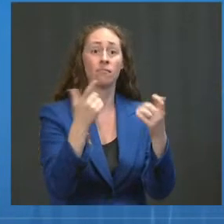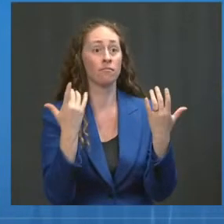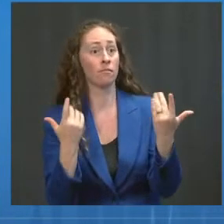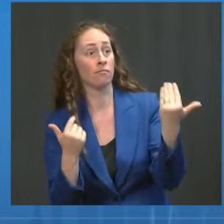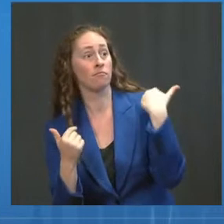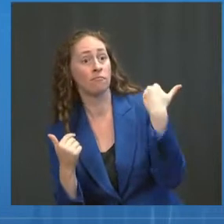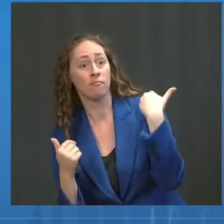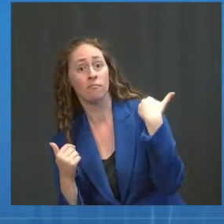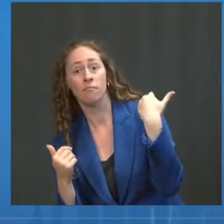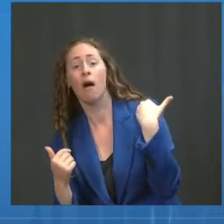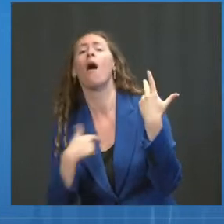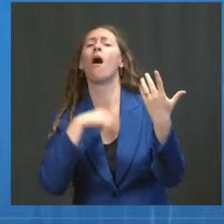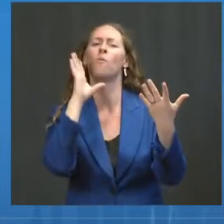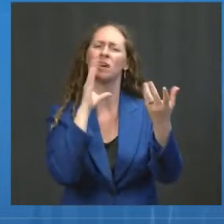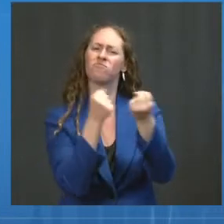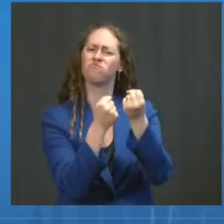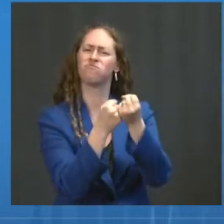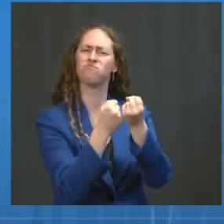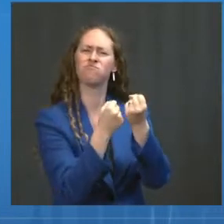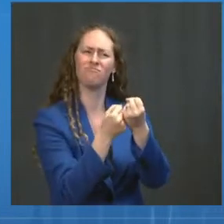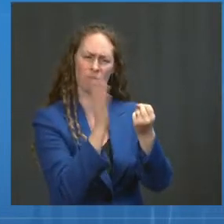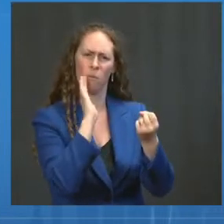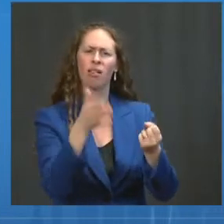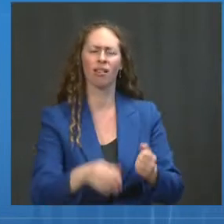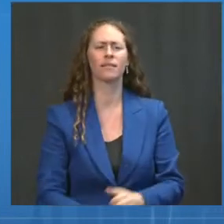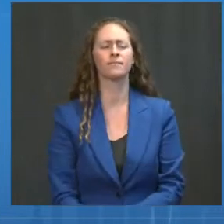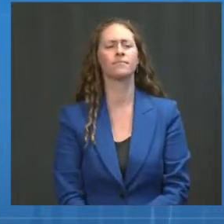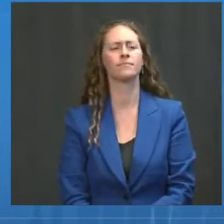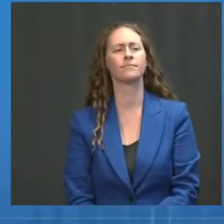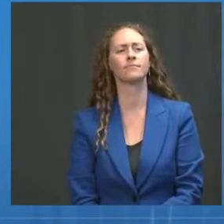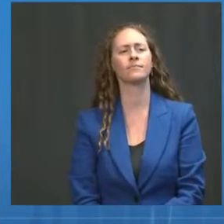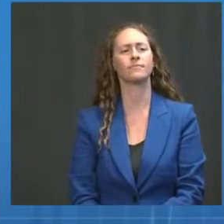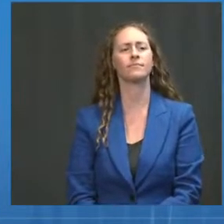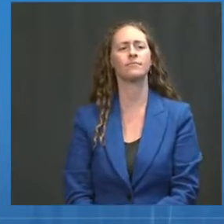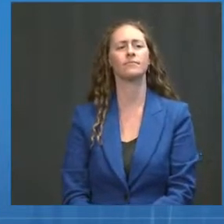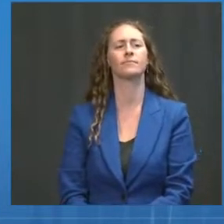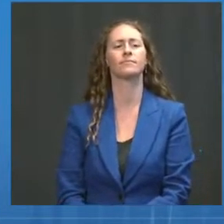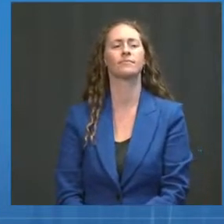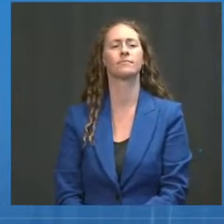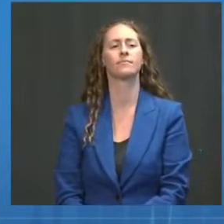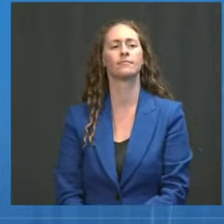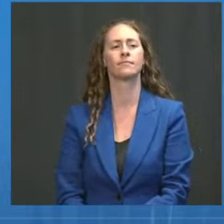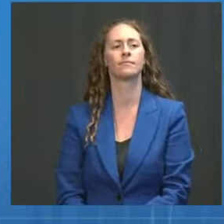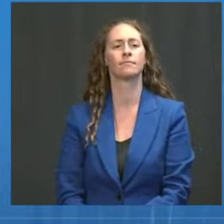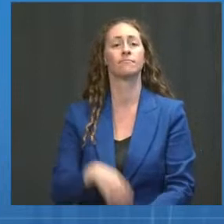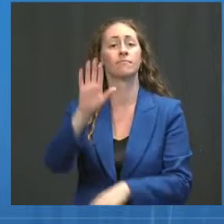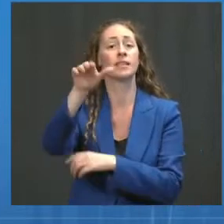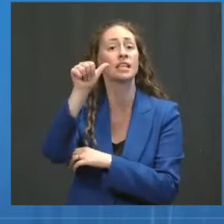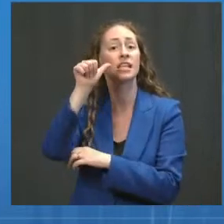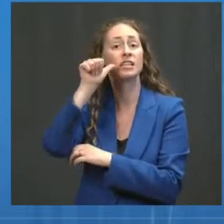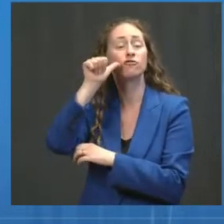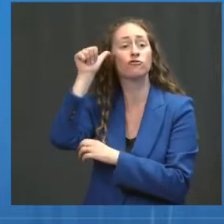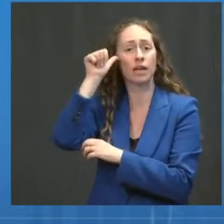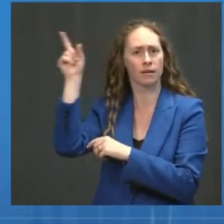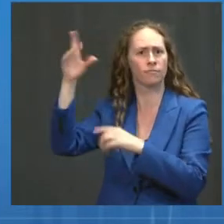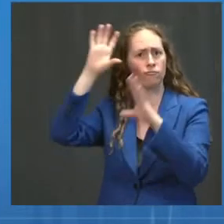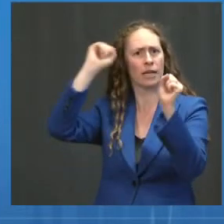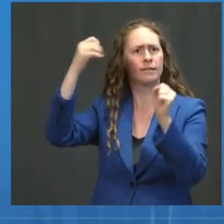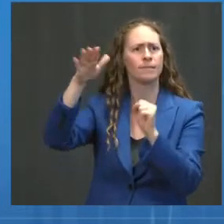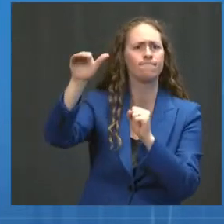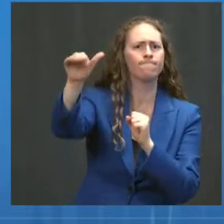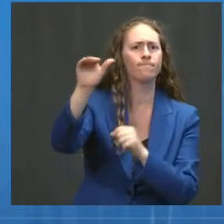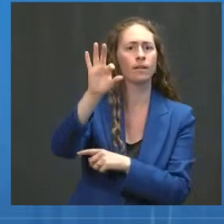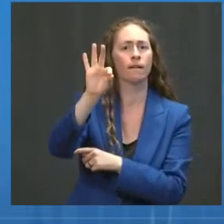Just yesterday, President Biden directed FEMA to continue fully reimbursing states, tribes, and territories